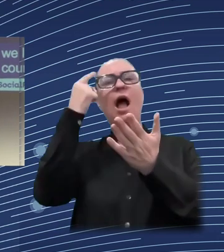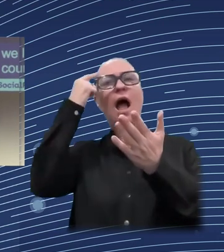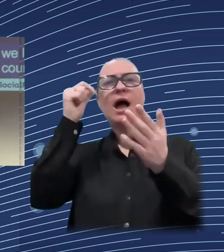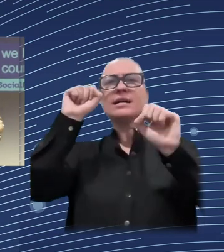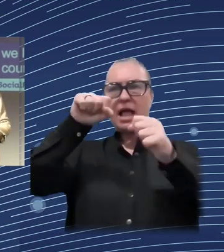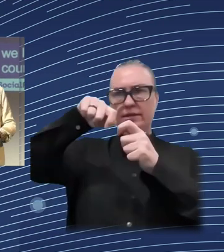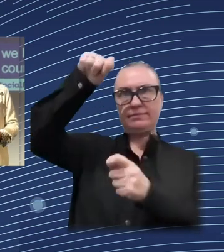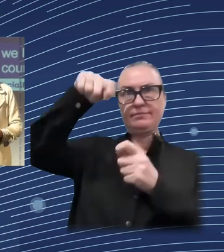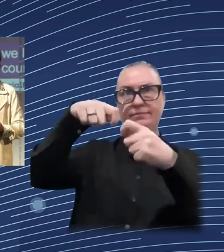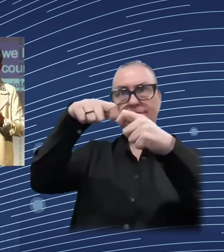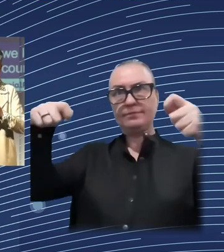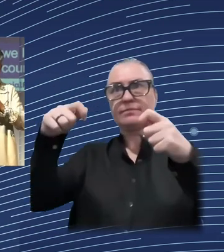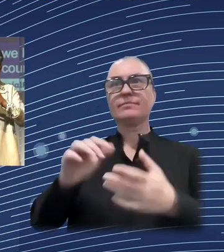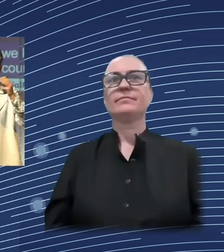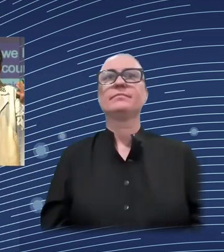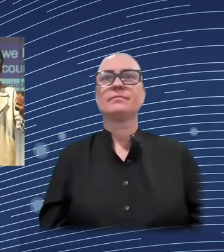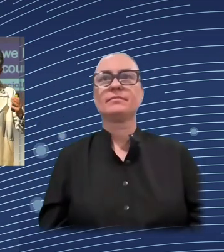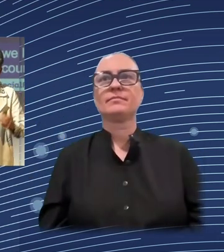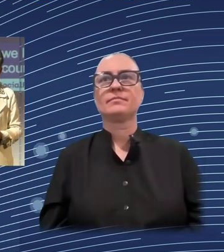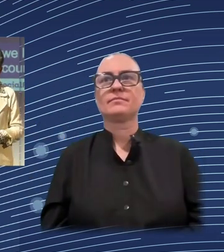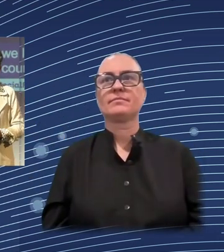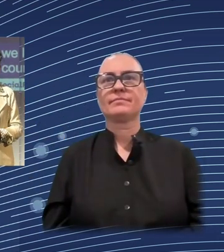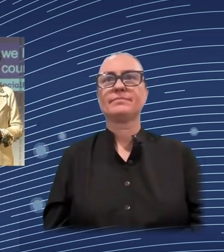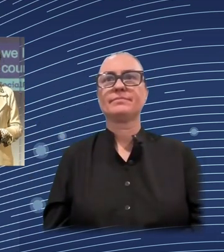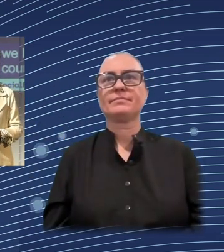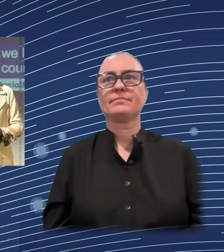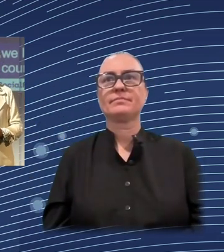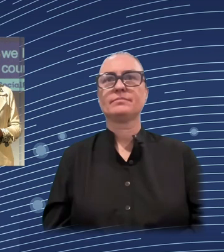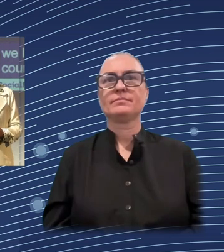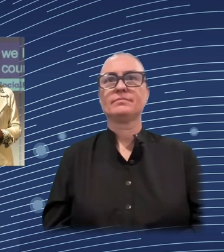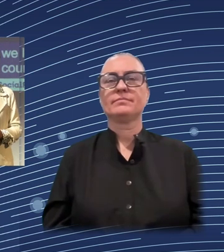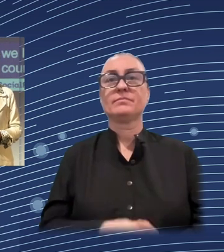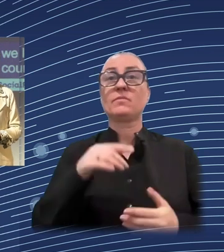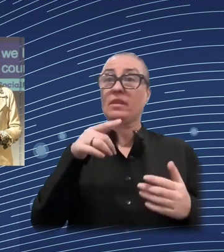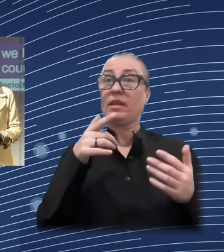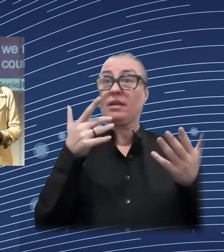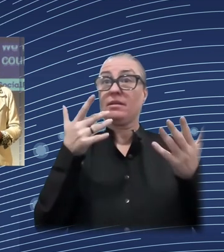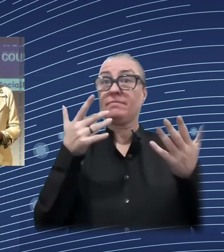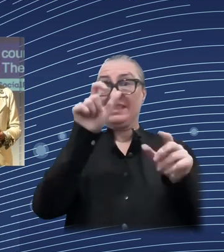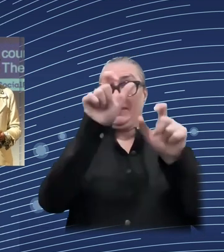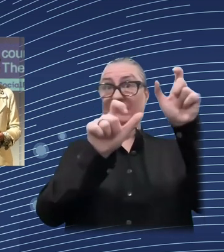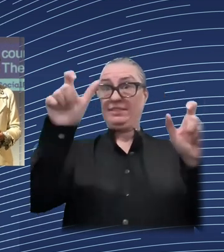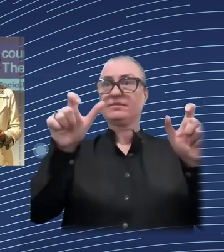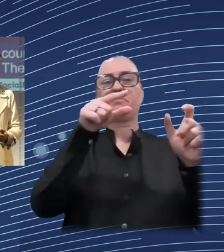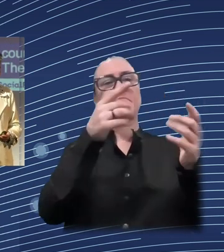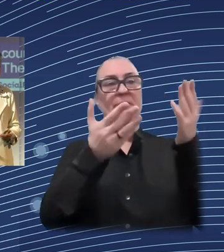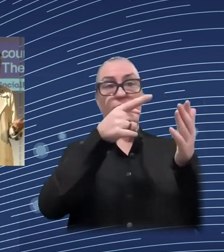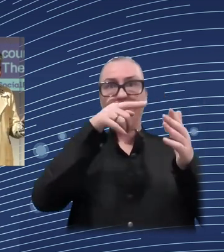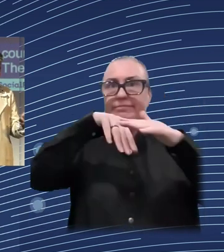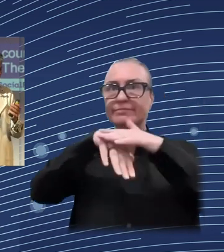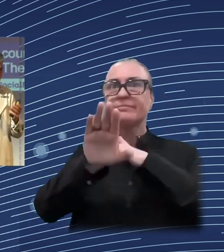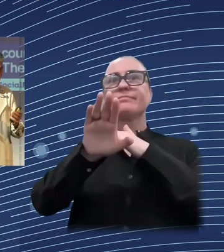How do we do that? The magic is when you have pilot studies, same as in health, right?